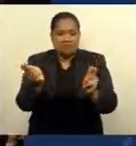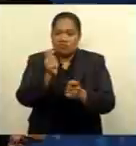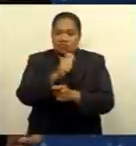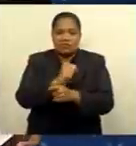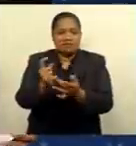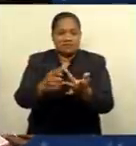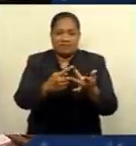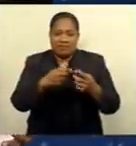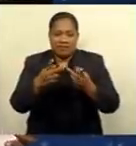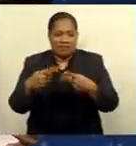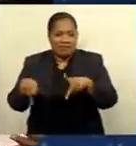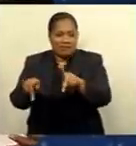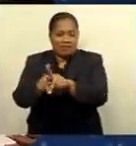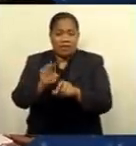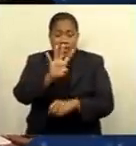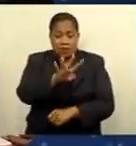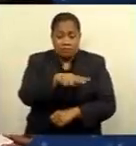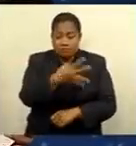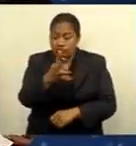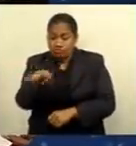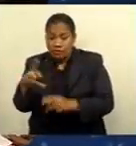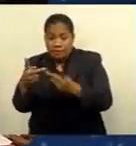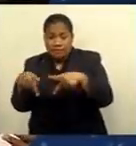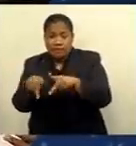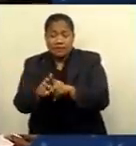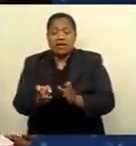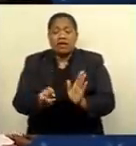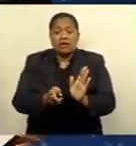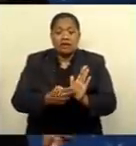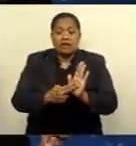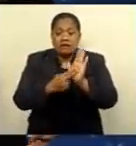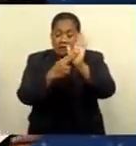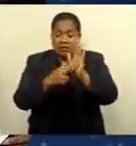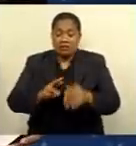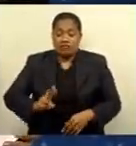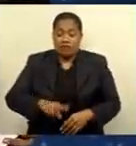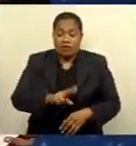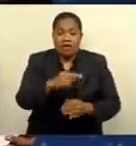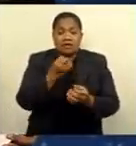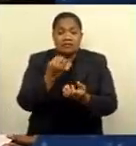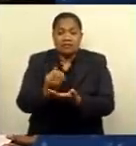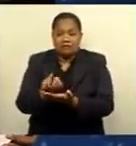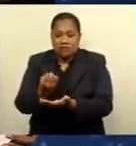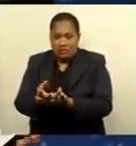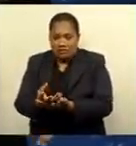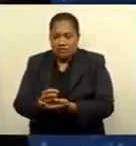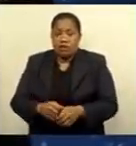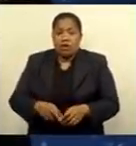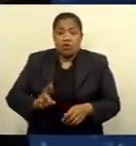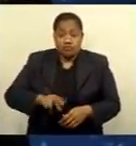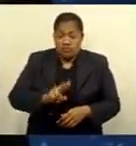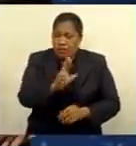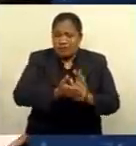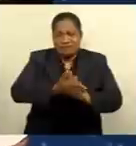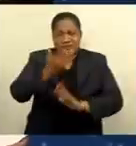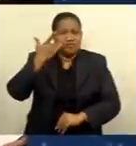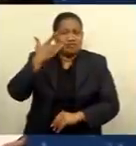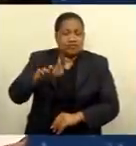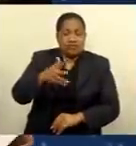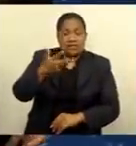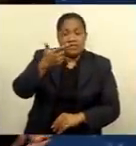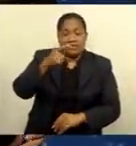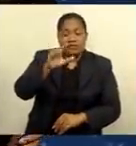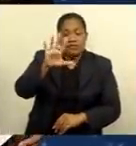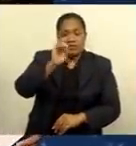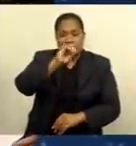Places we will be checking out are Nandi, Reva and Savusavum. Reva recorded the highest humidity levels at 75%.